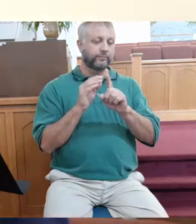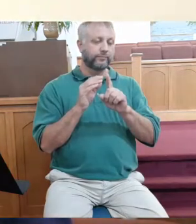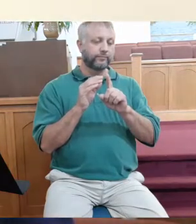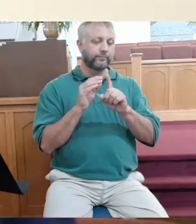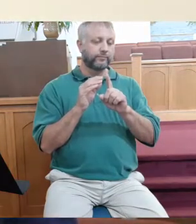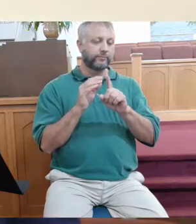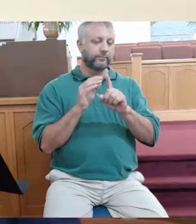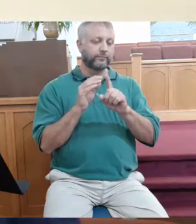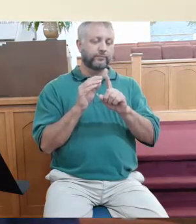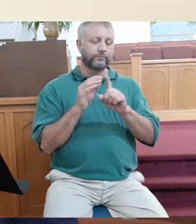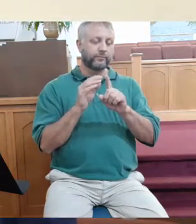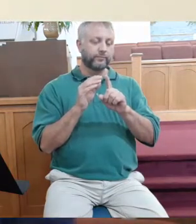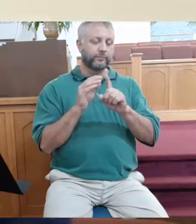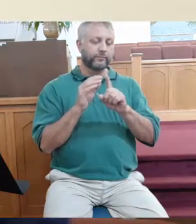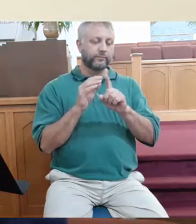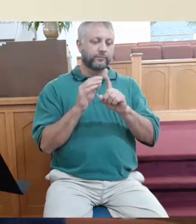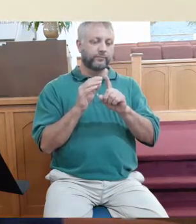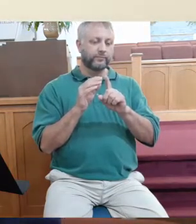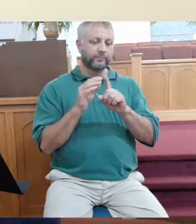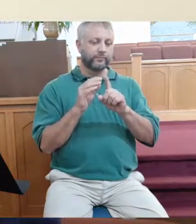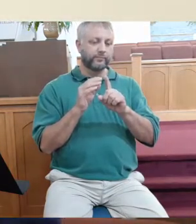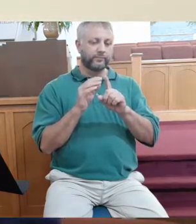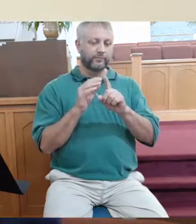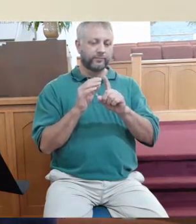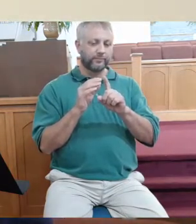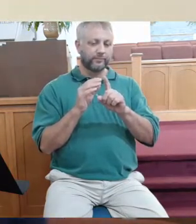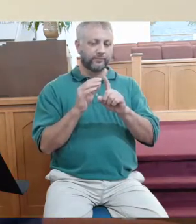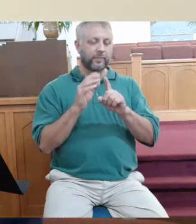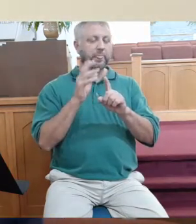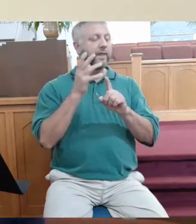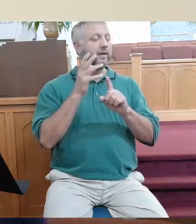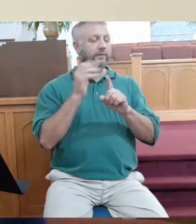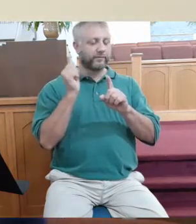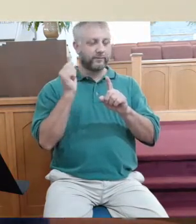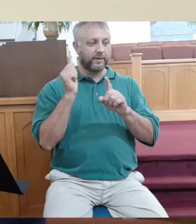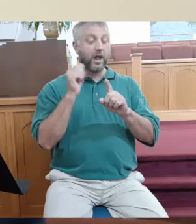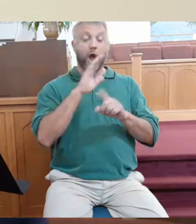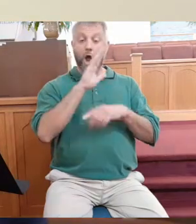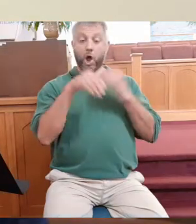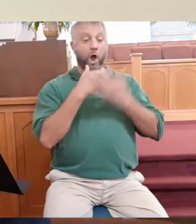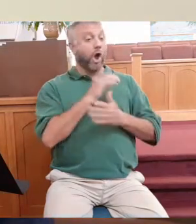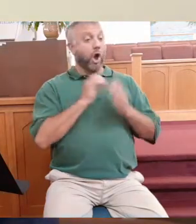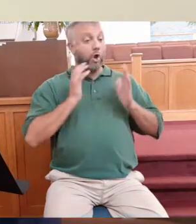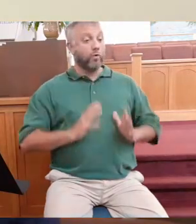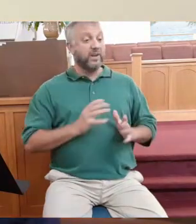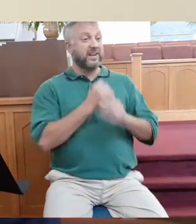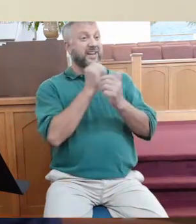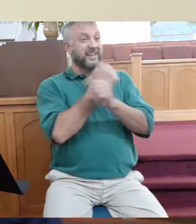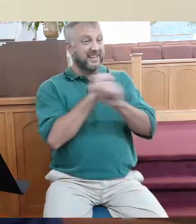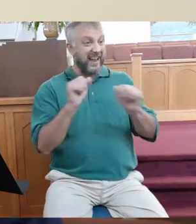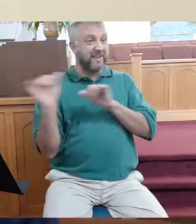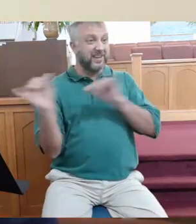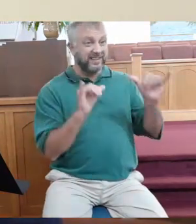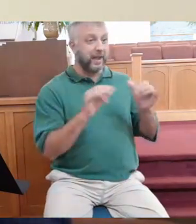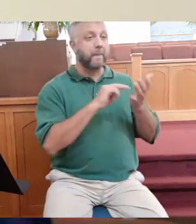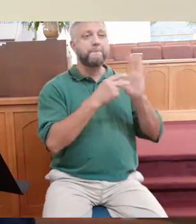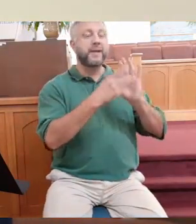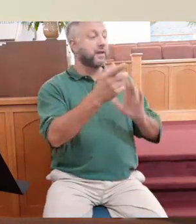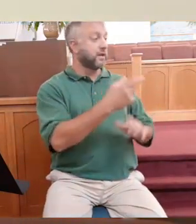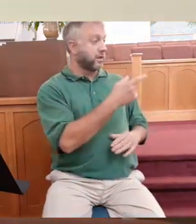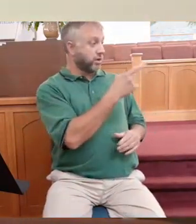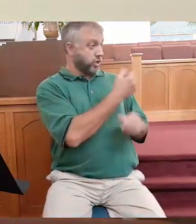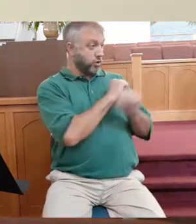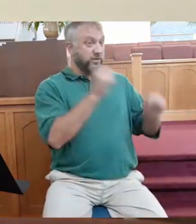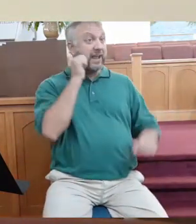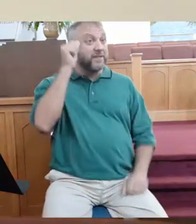There is no person any more saved than another. There's no Christian any more saved than any other Christian. You know what that